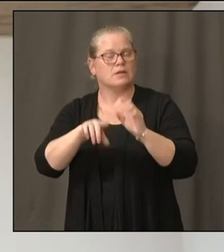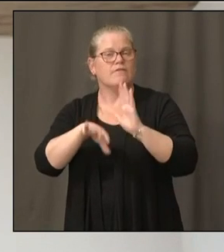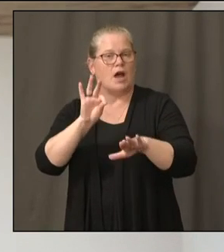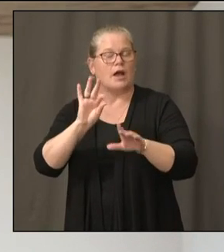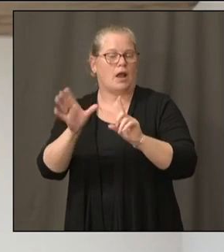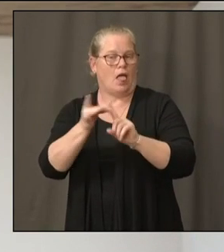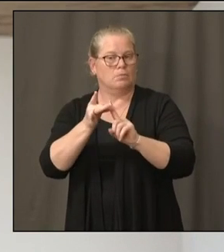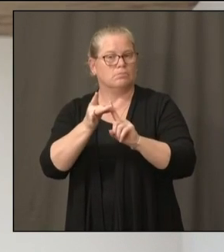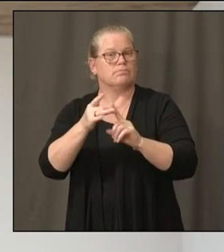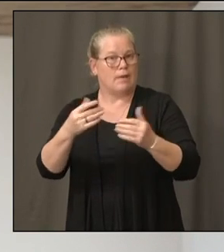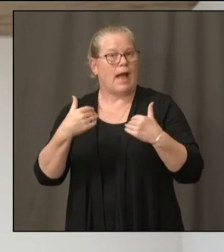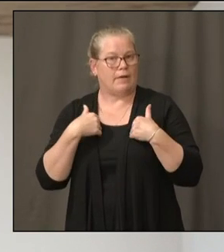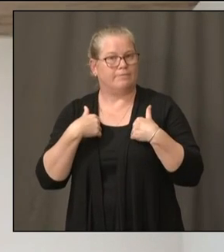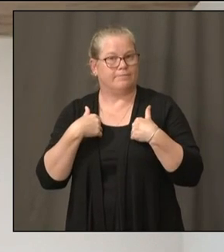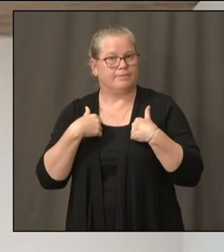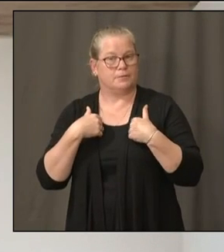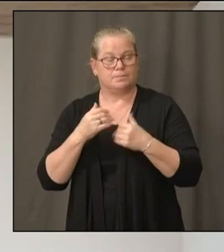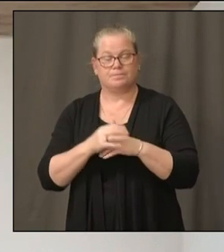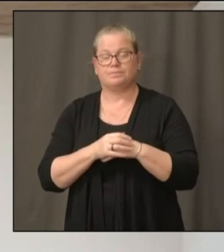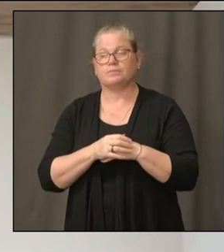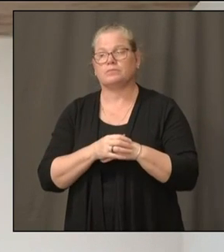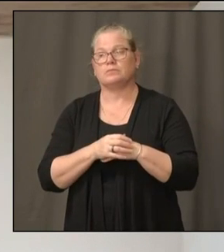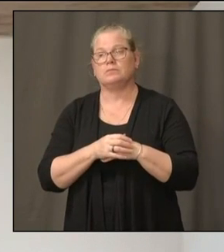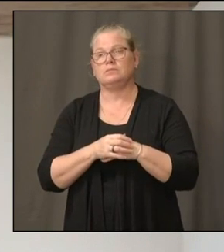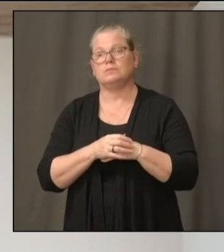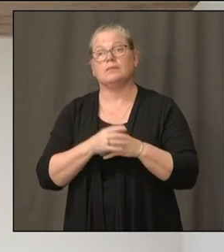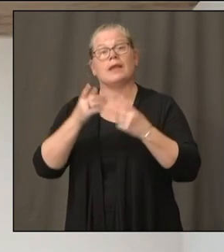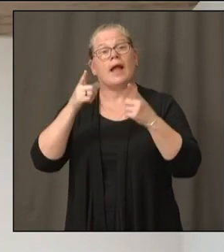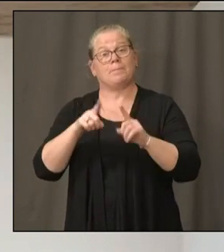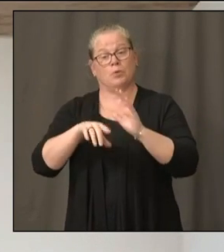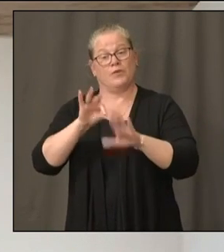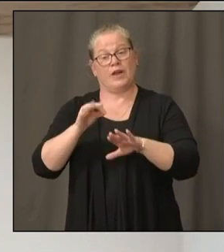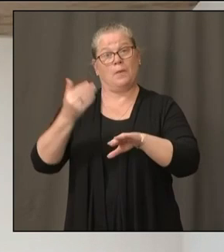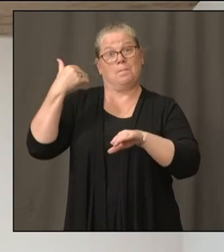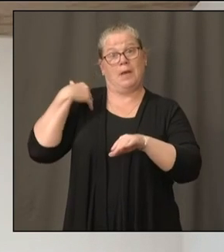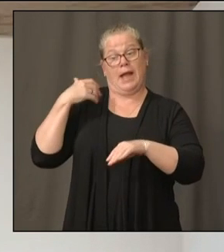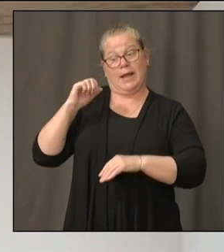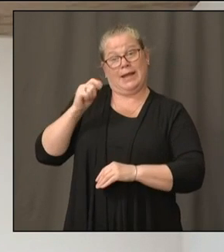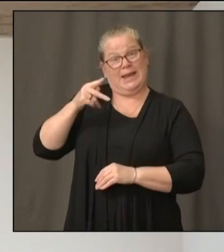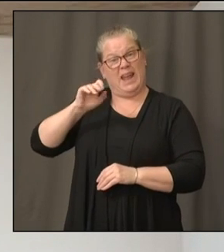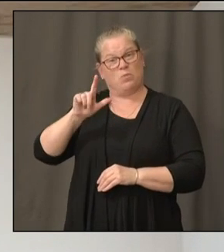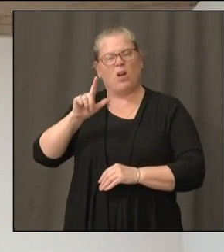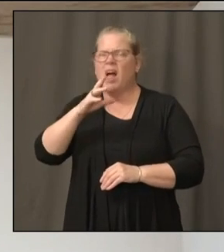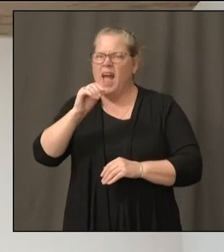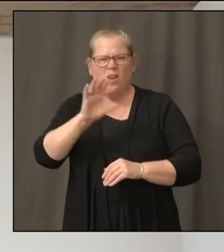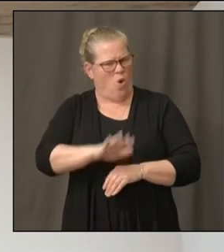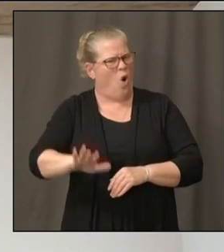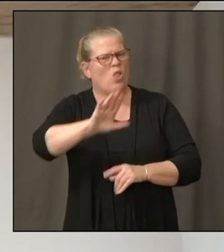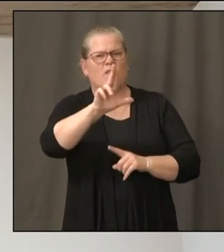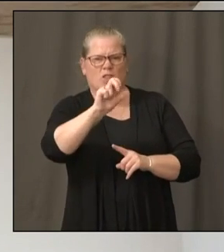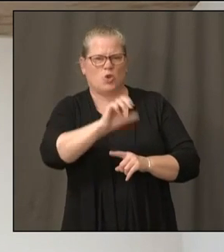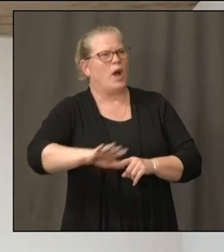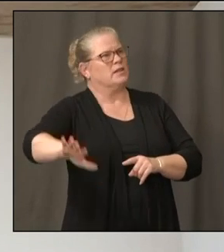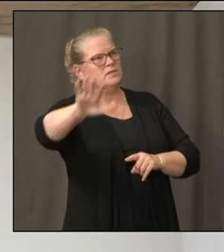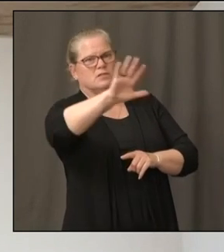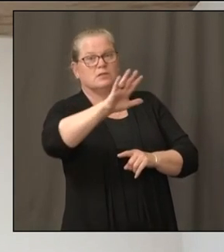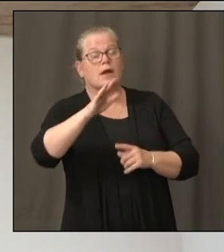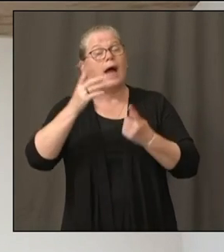Connecticut, but nationally as well, is back in April, as you know, there were so many deaths that occurred,